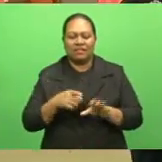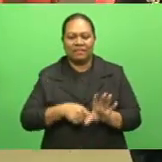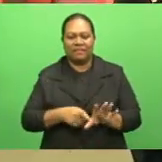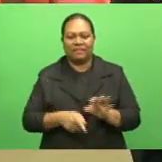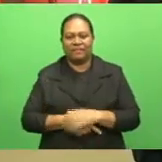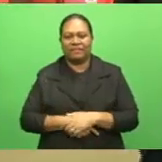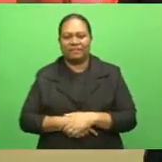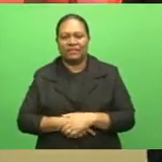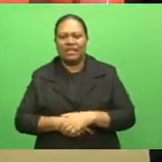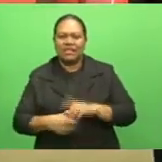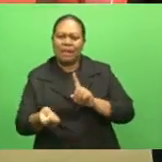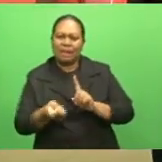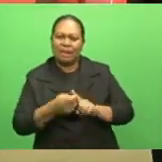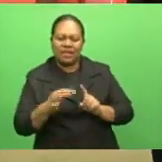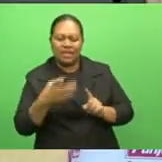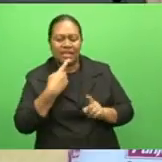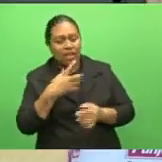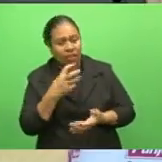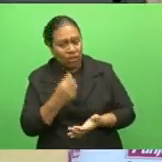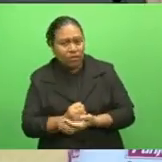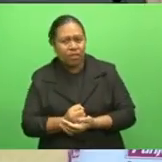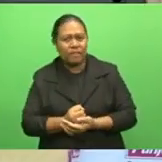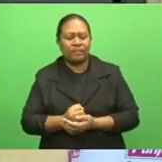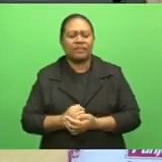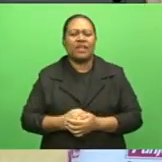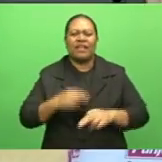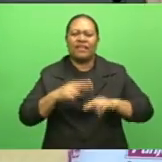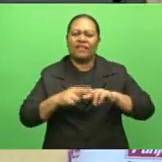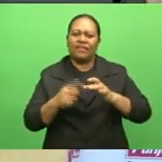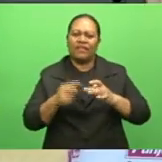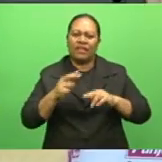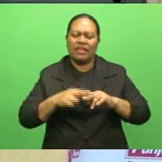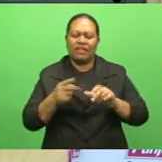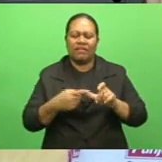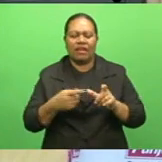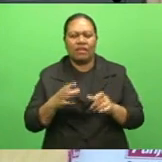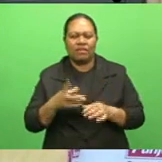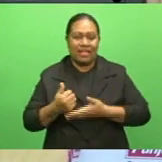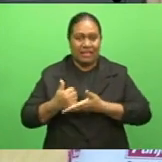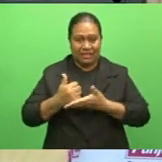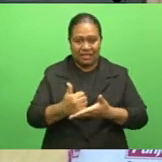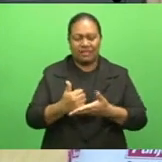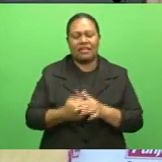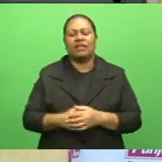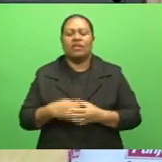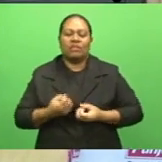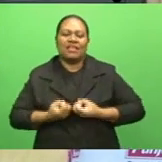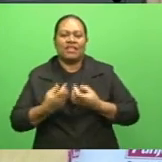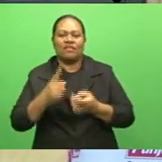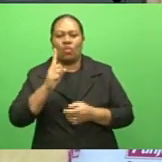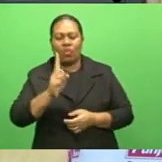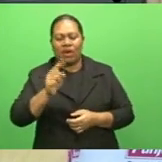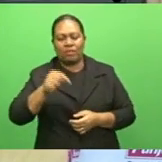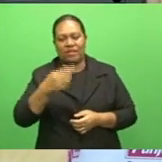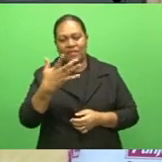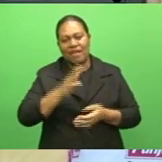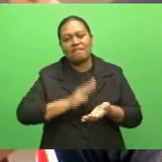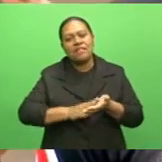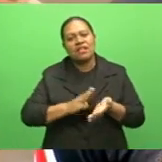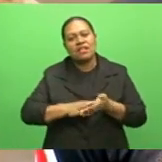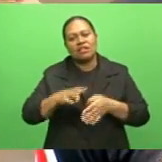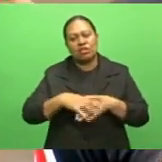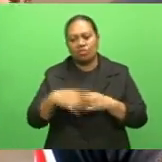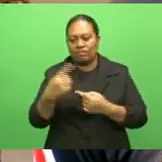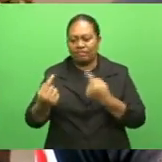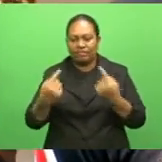Patel also confirming that FIFA, under its COVID-19 assistance, will be giving $1.5 million to each of